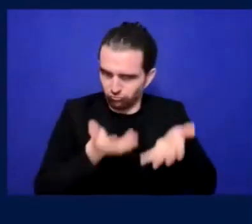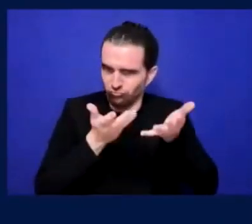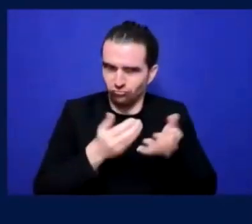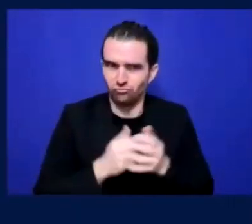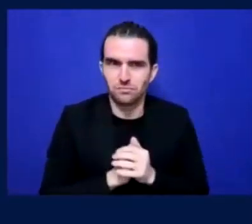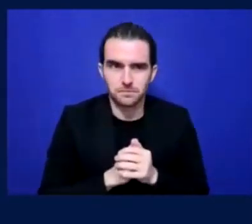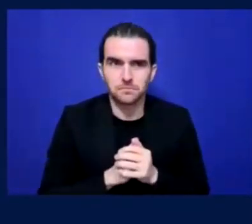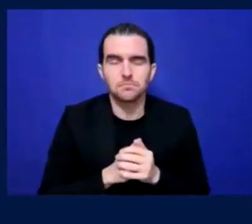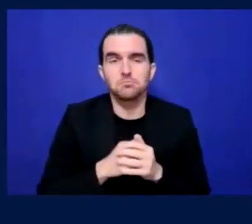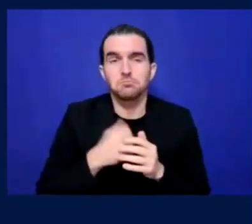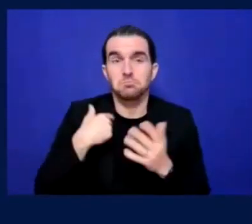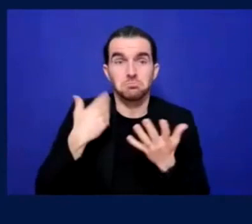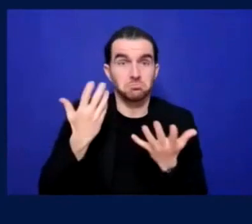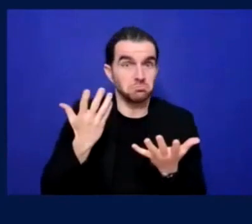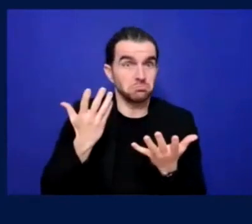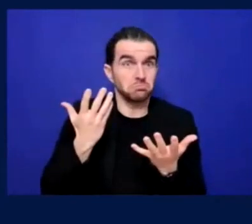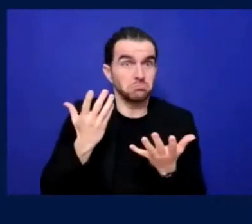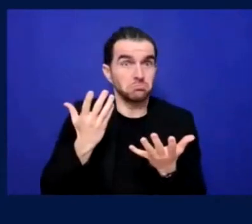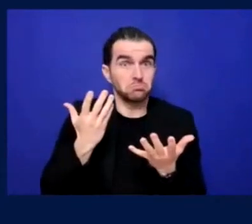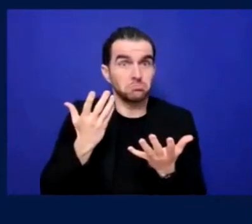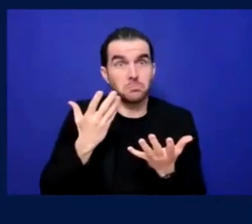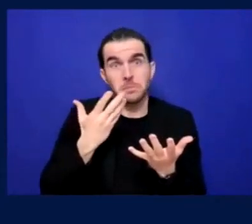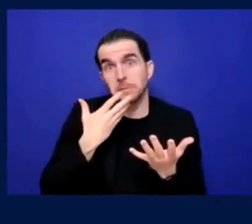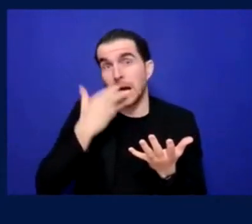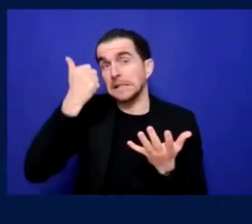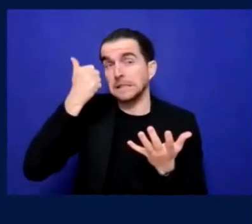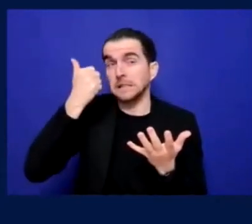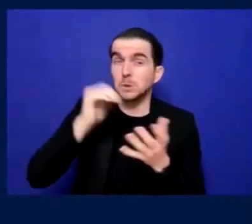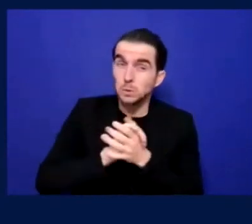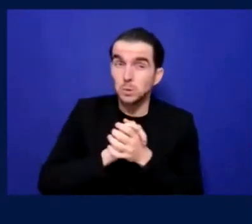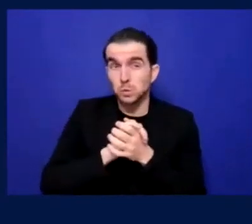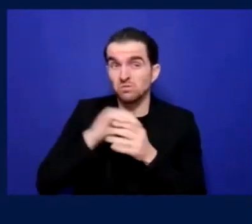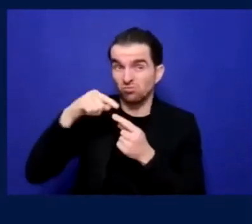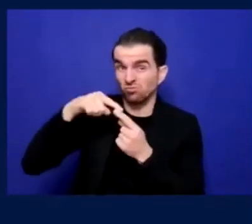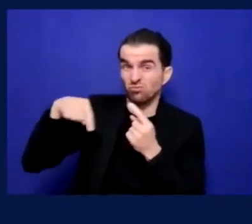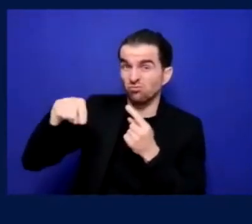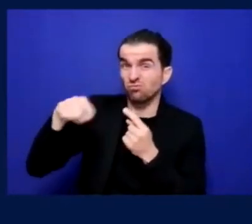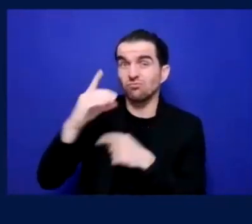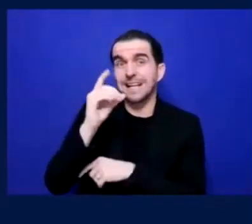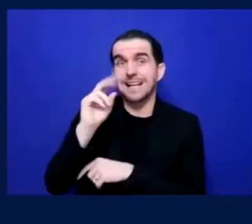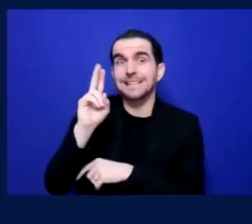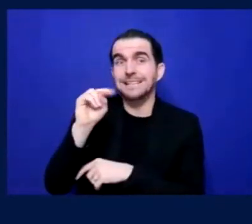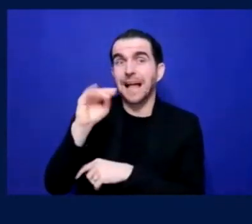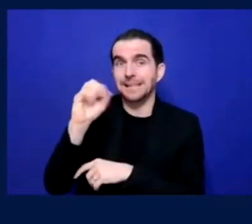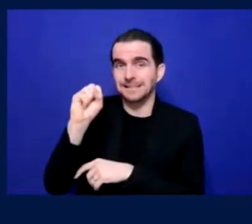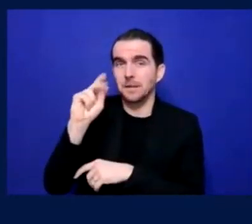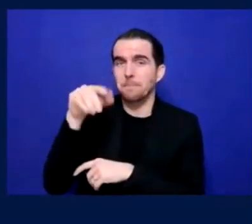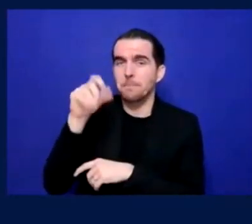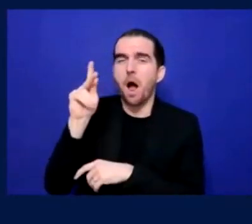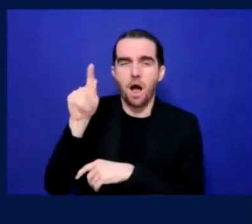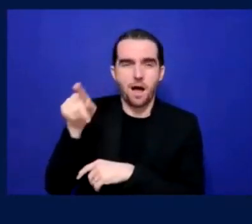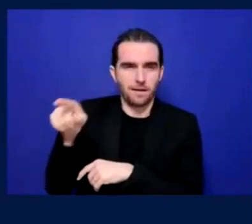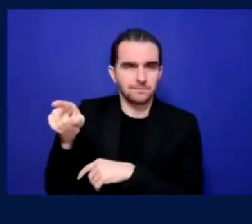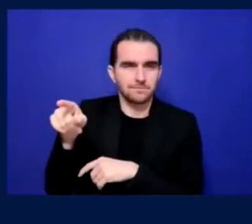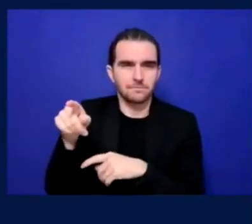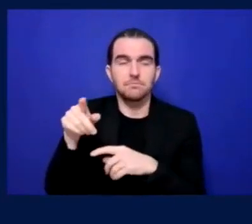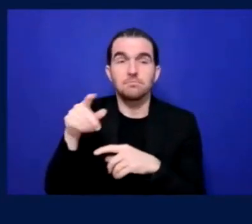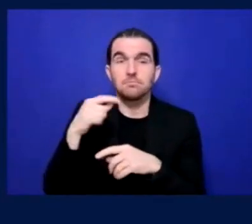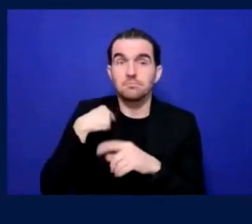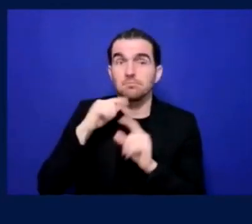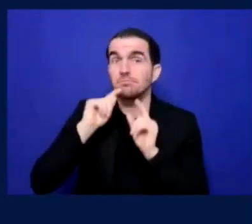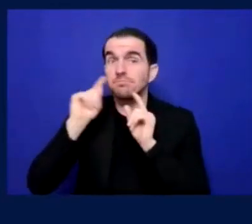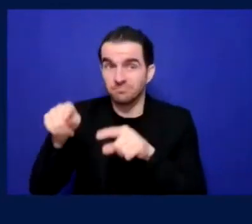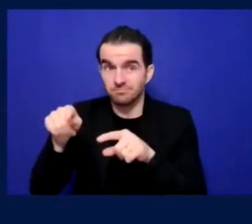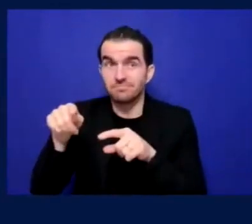as well, it's literally right across the street from our grounds. So there's not really too much travel planning or that. So you can just go and